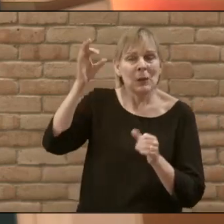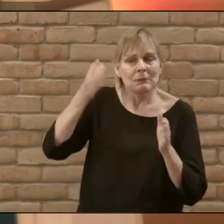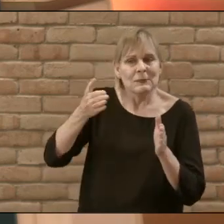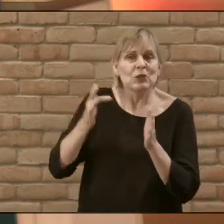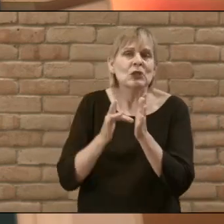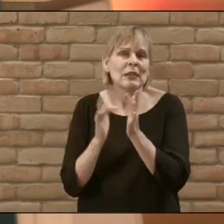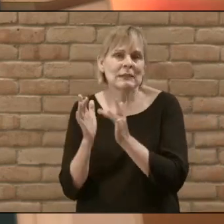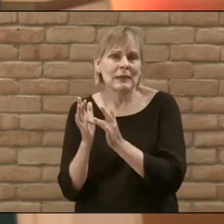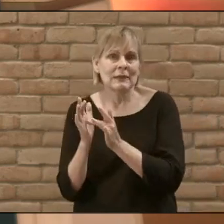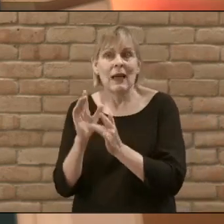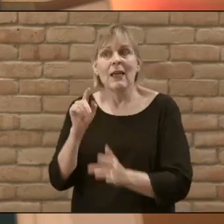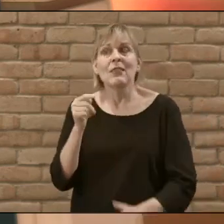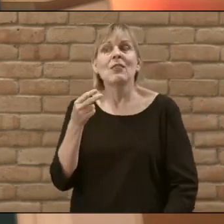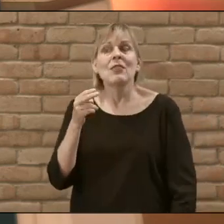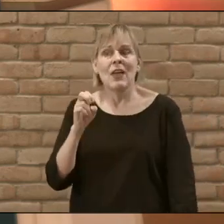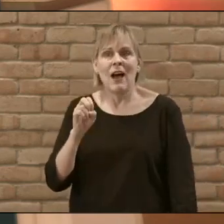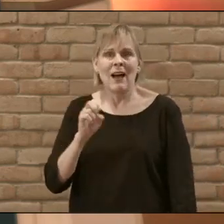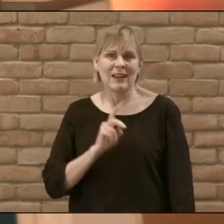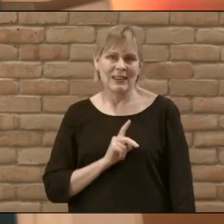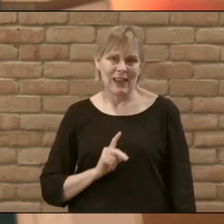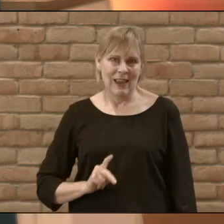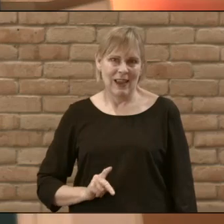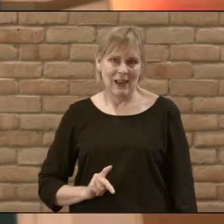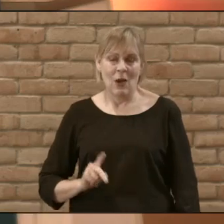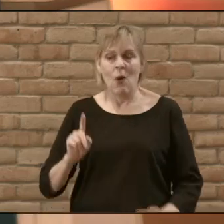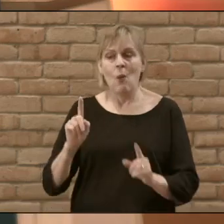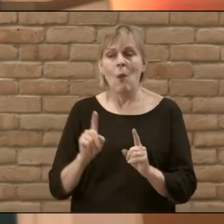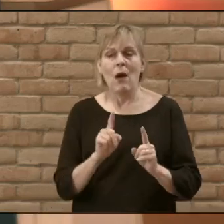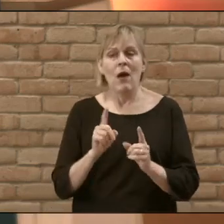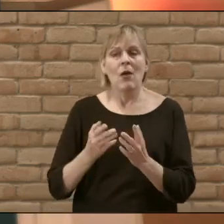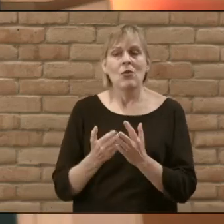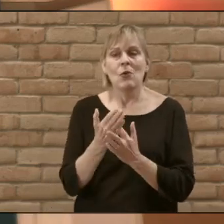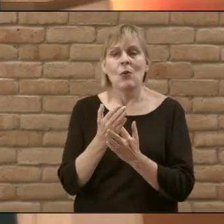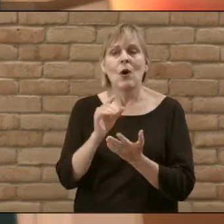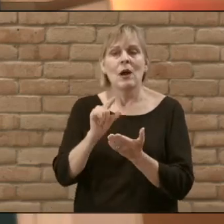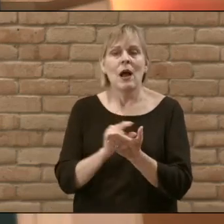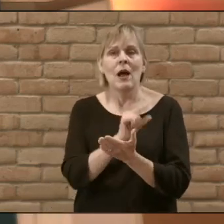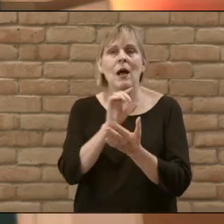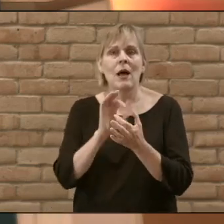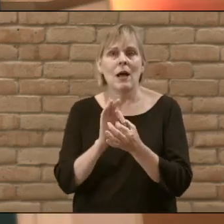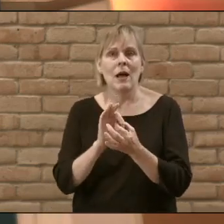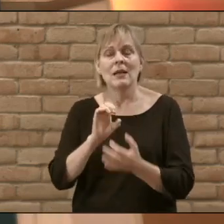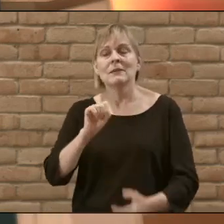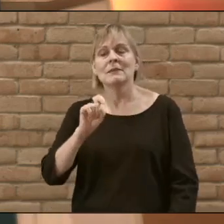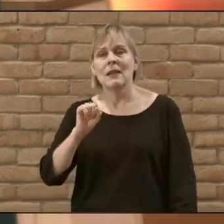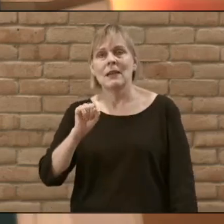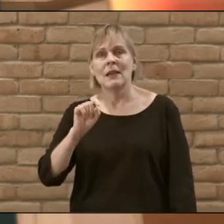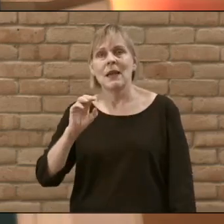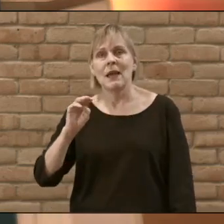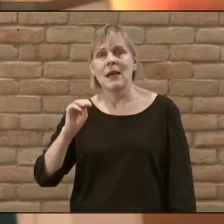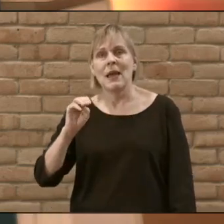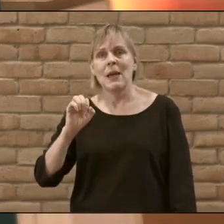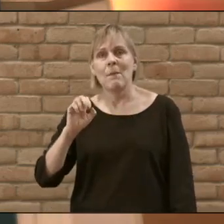Jesus the King walking through the gospel according to Saint Mark and as you go now